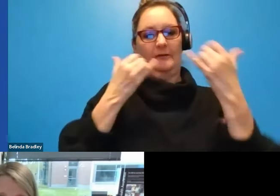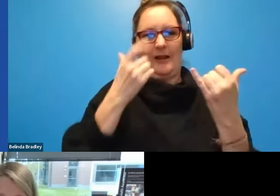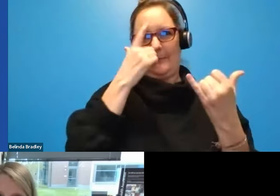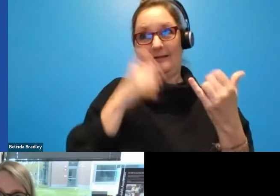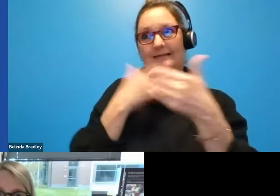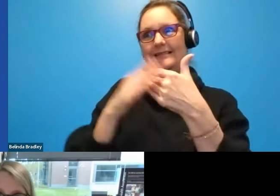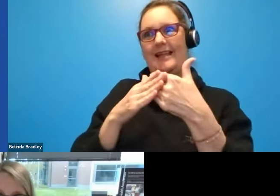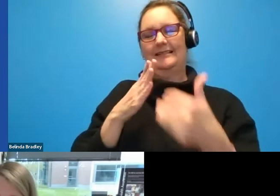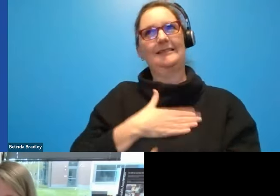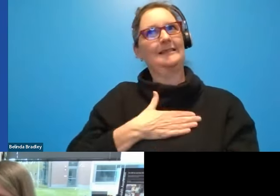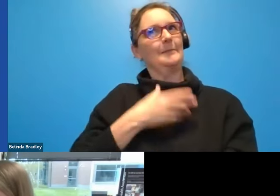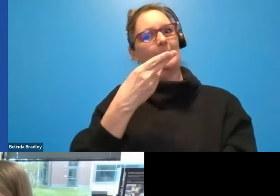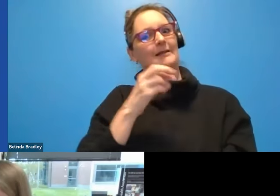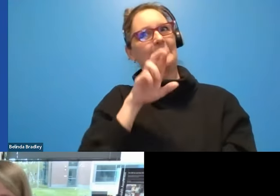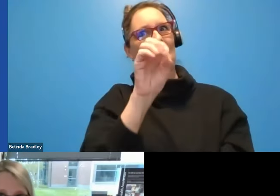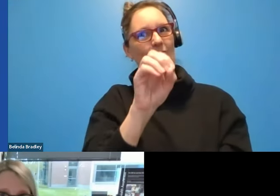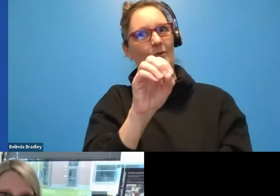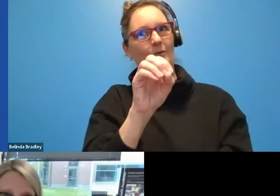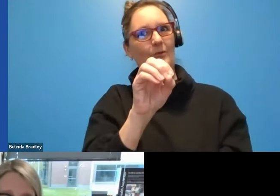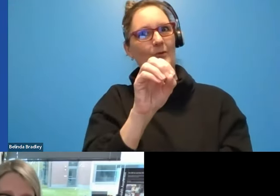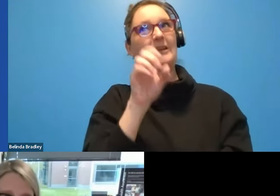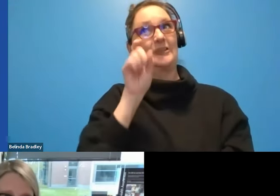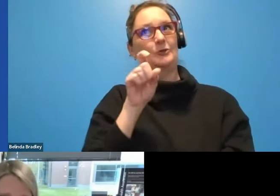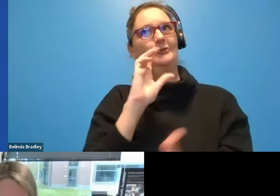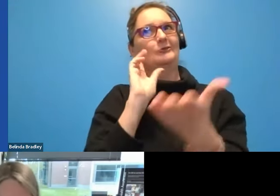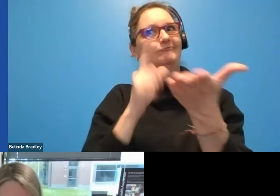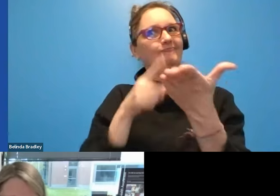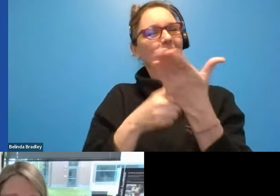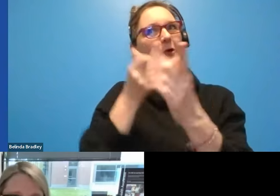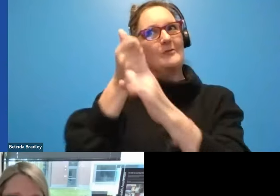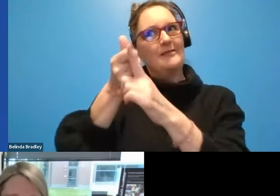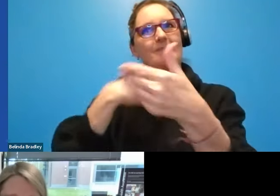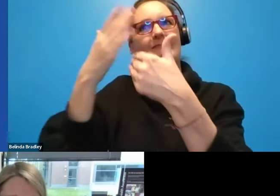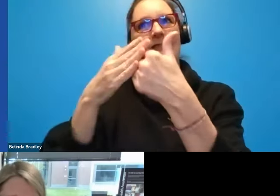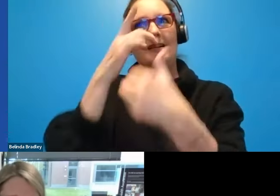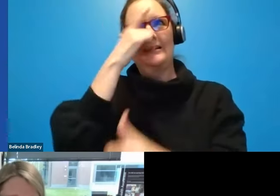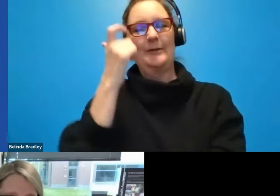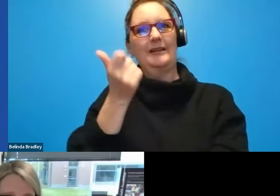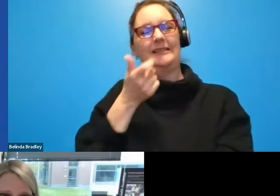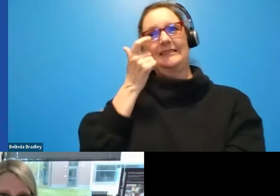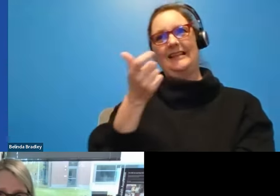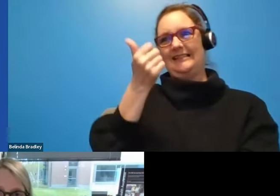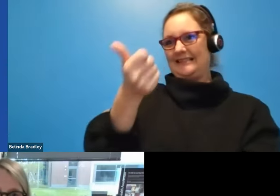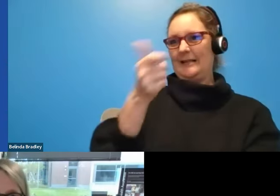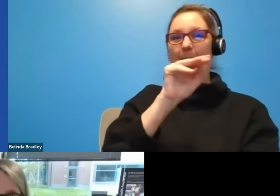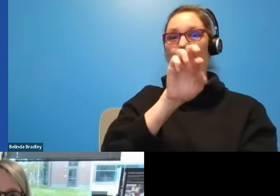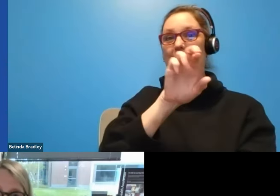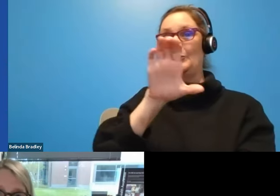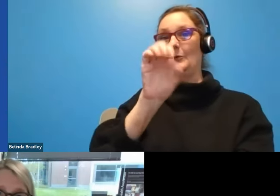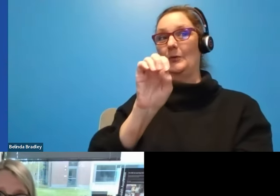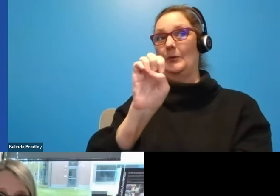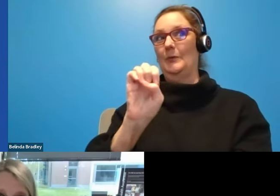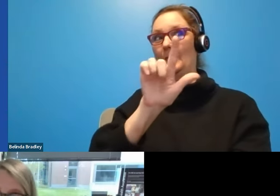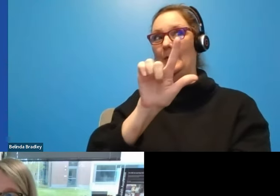on the call. And I think you should really go there. Because I see him. Mr. Coelho is on the call. So I